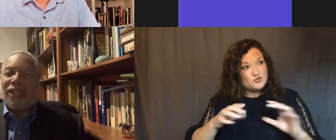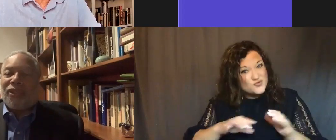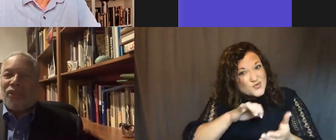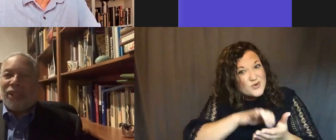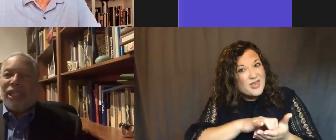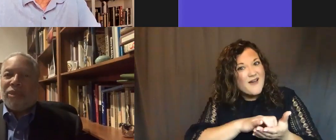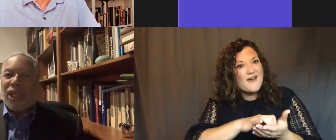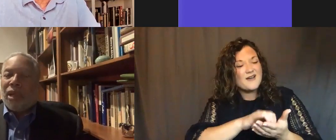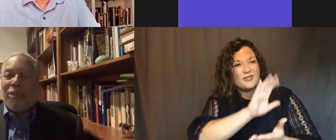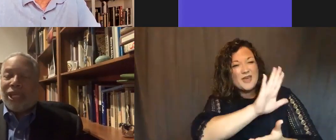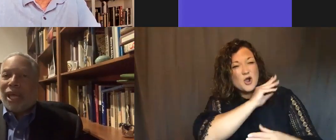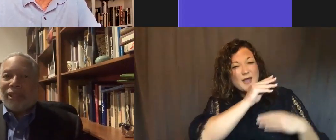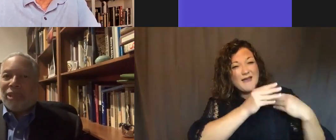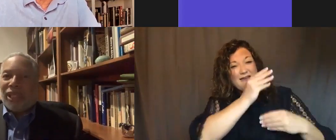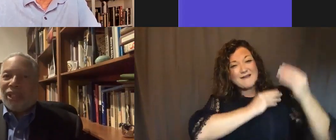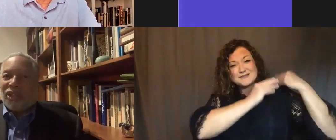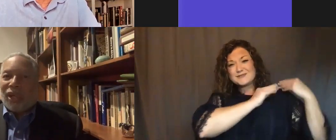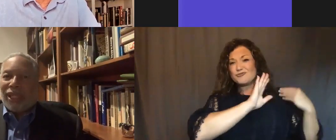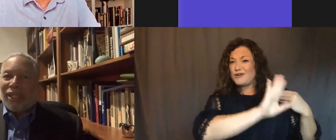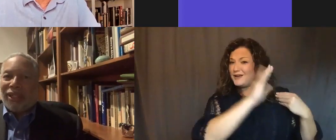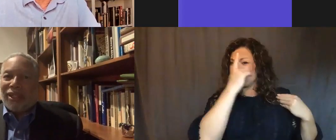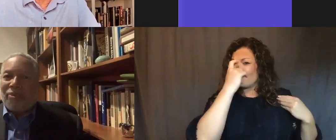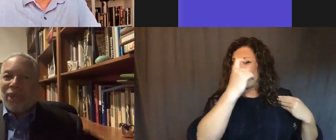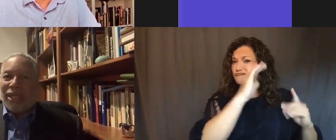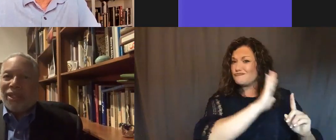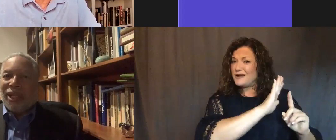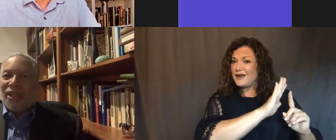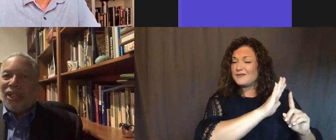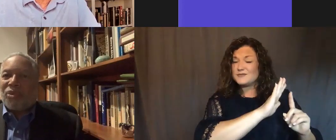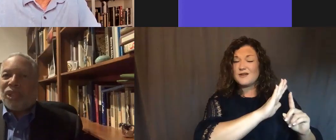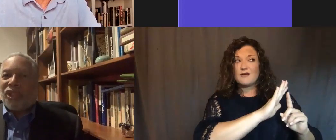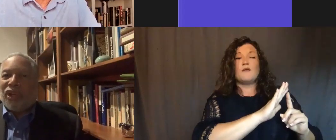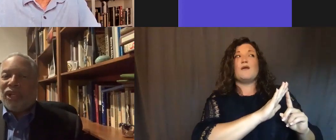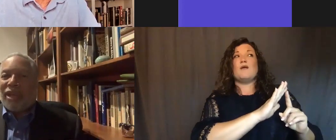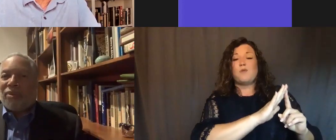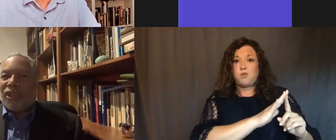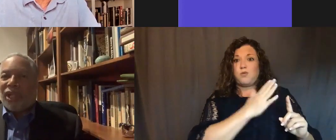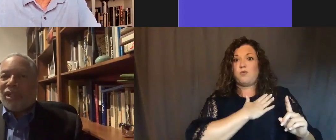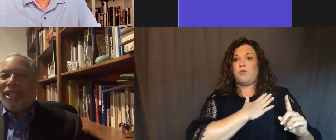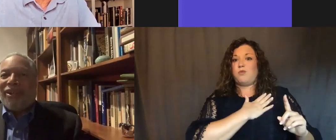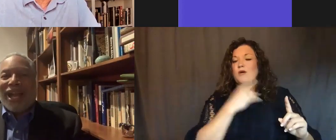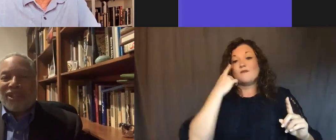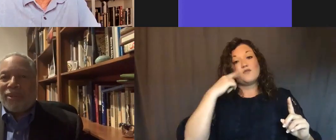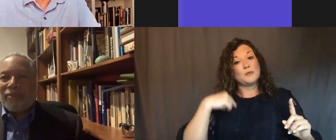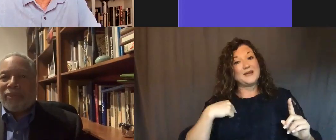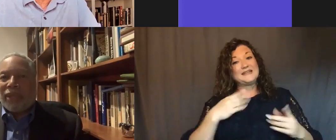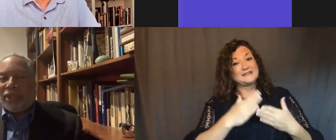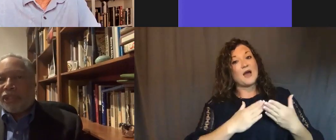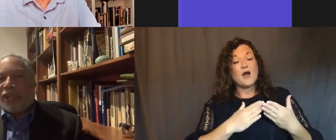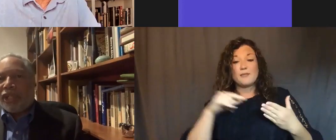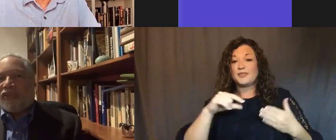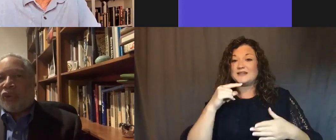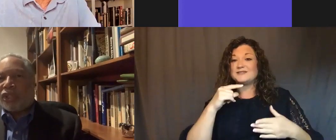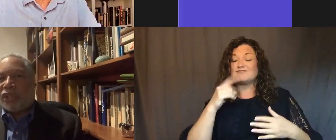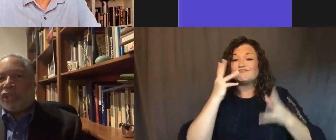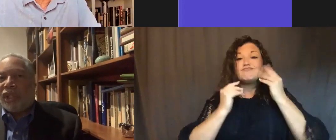ancestors' dreams meant a lot to me. So I think that in some ways, this was a journey that was international. It was